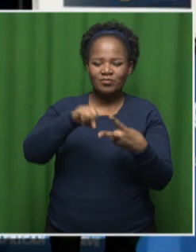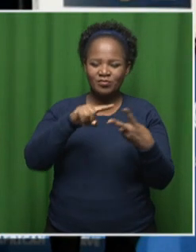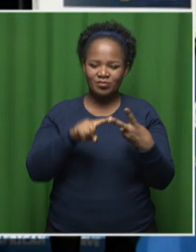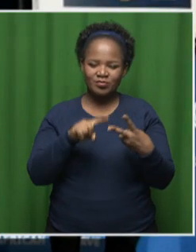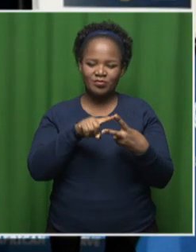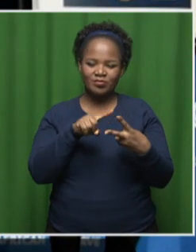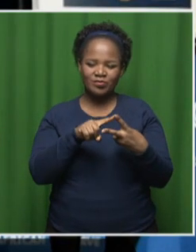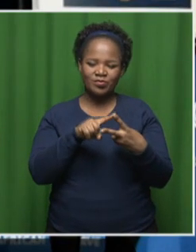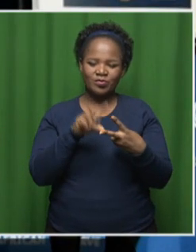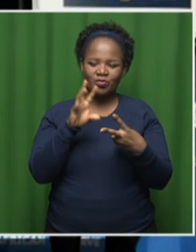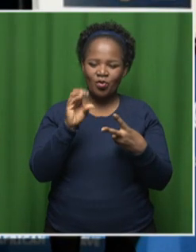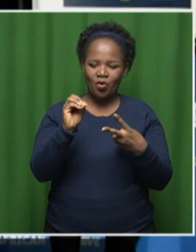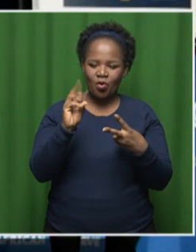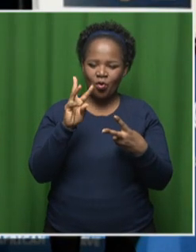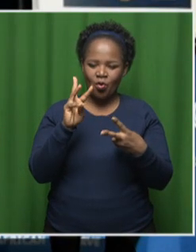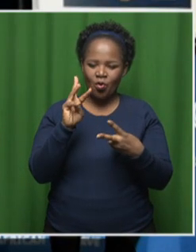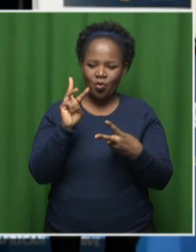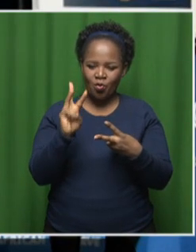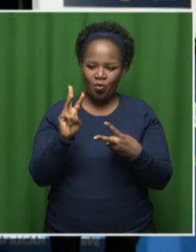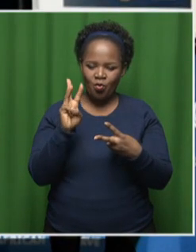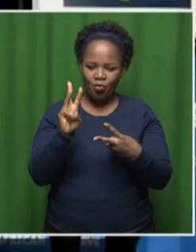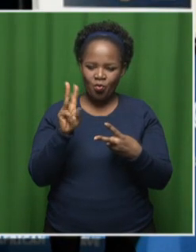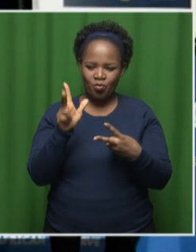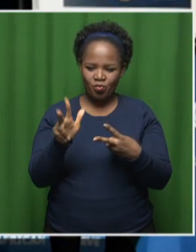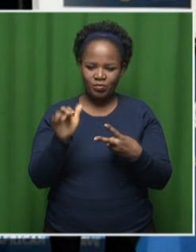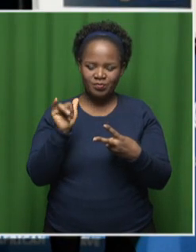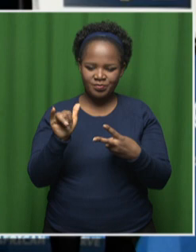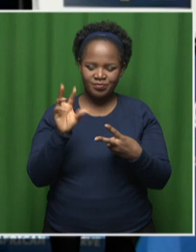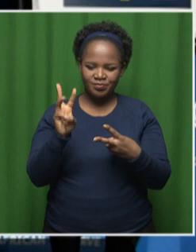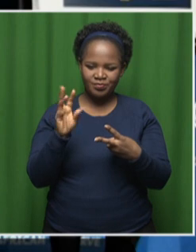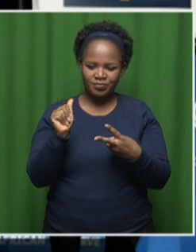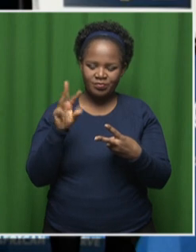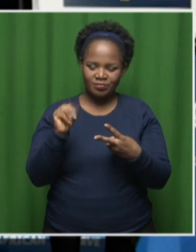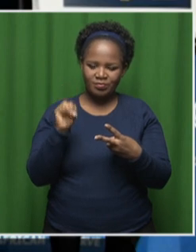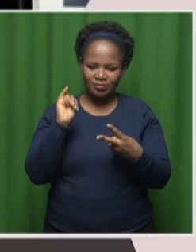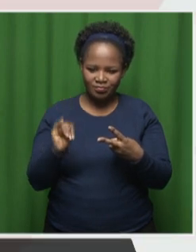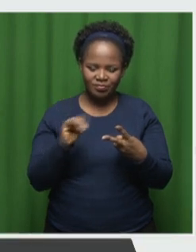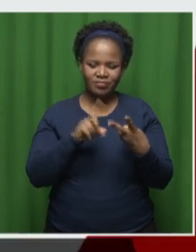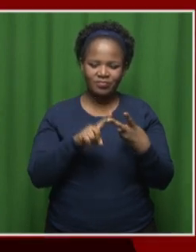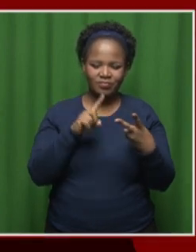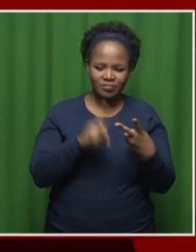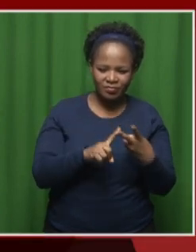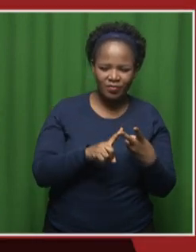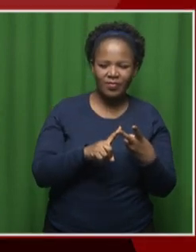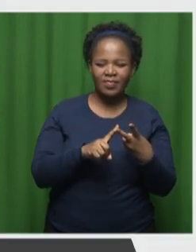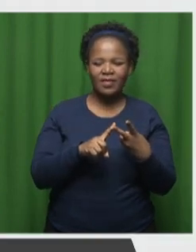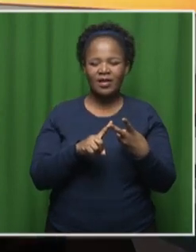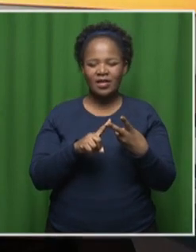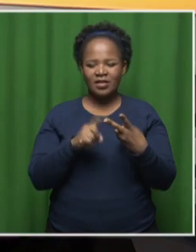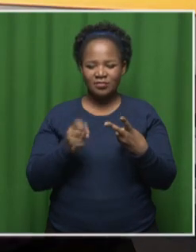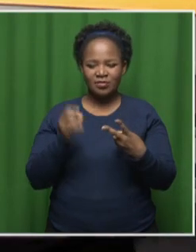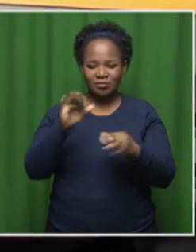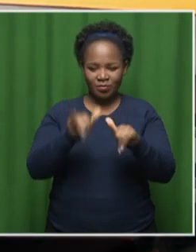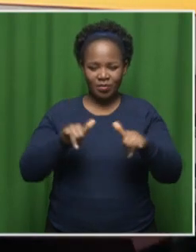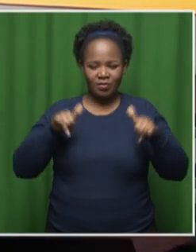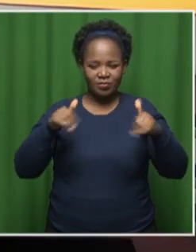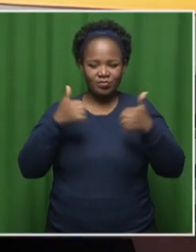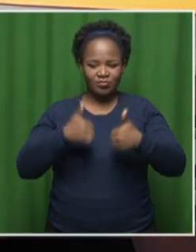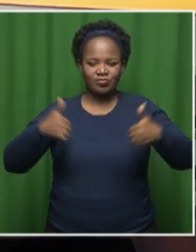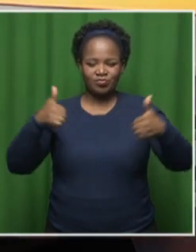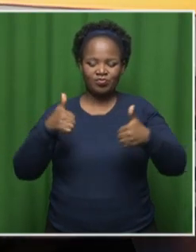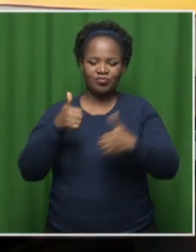Fiko, he goes to ClinVista High School. He's in studio with us. And then, on virtually,